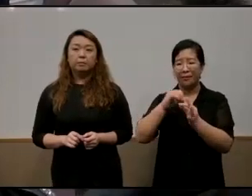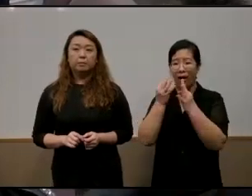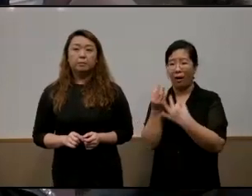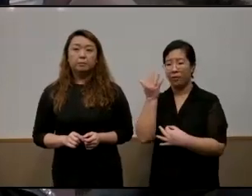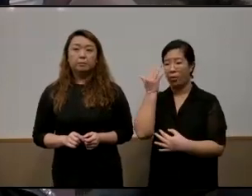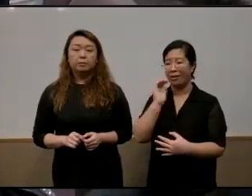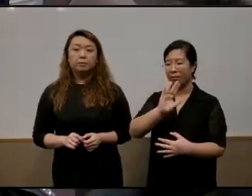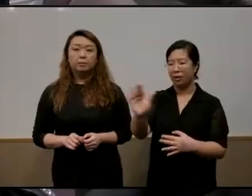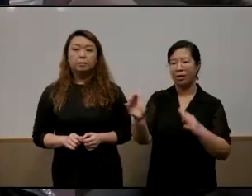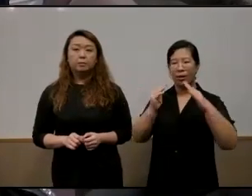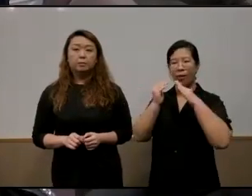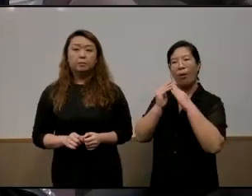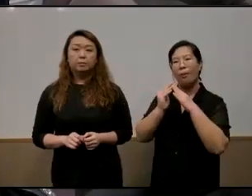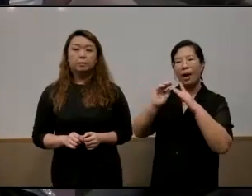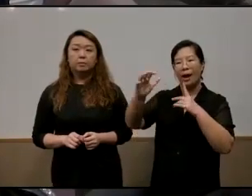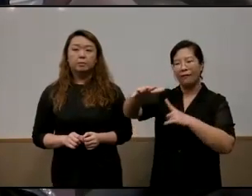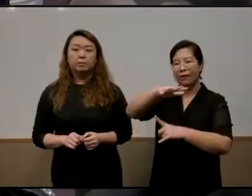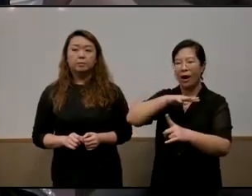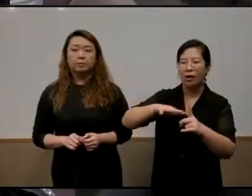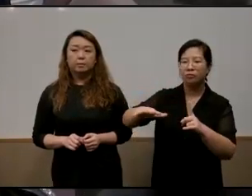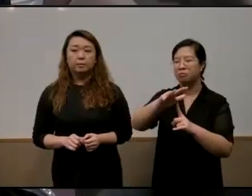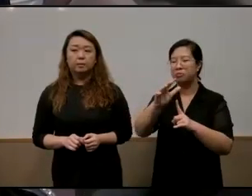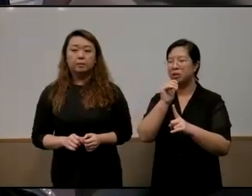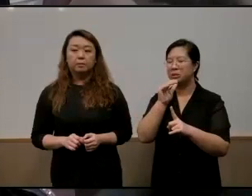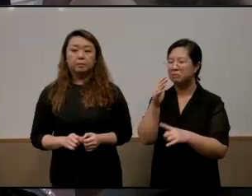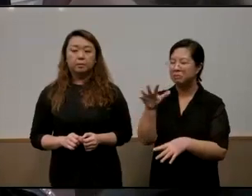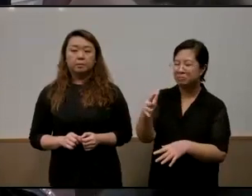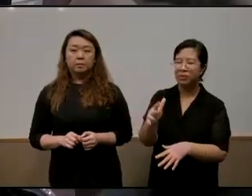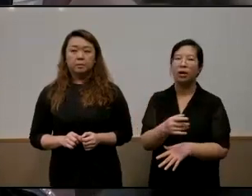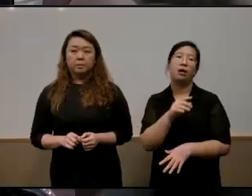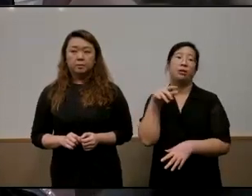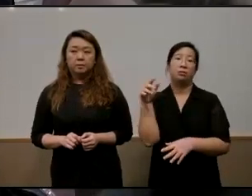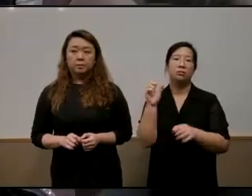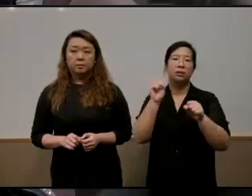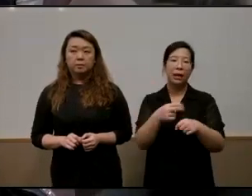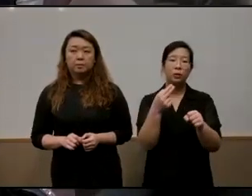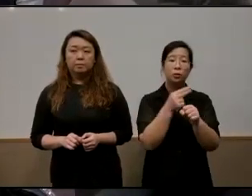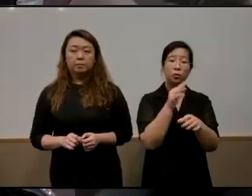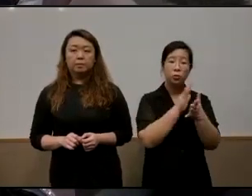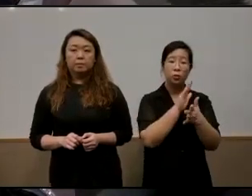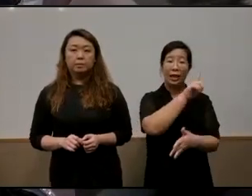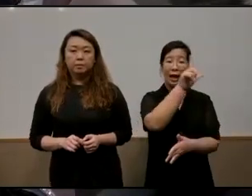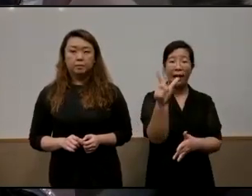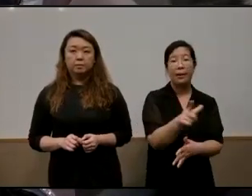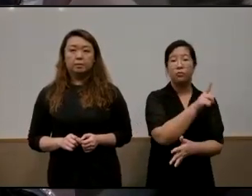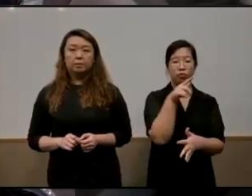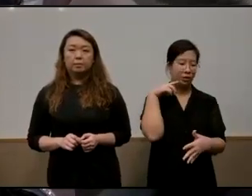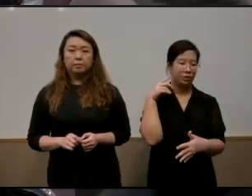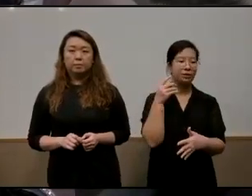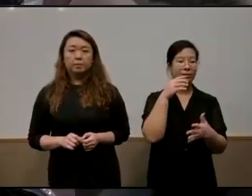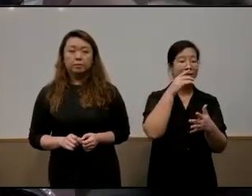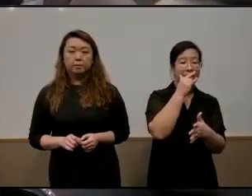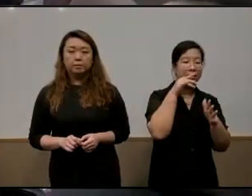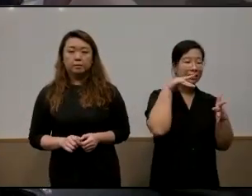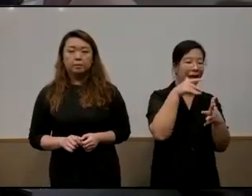home environment they could make use of the school libraries and do their study there and i think